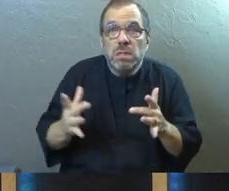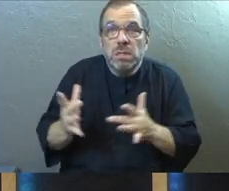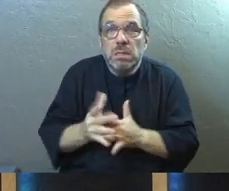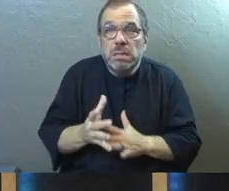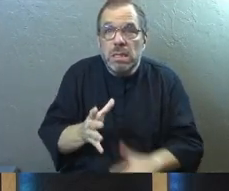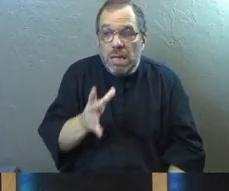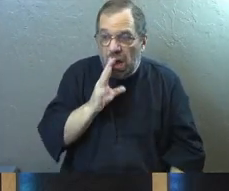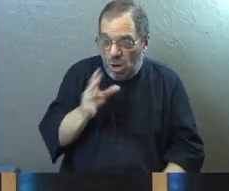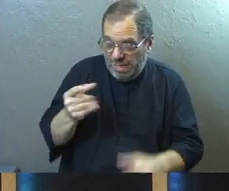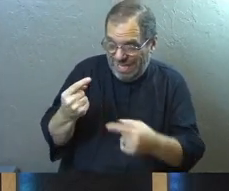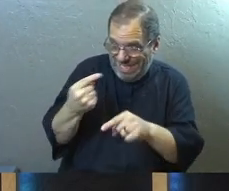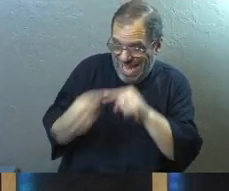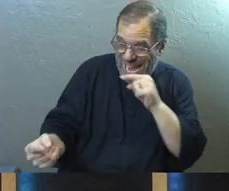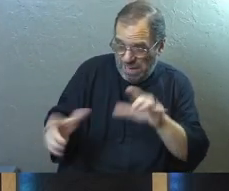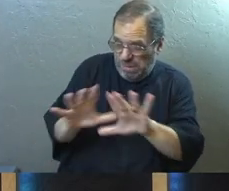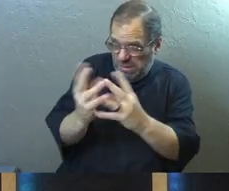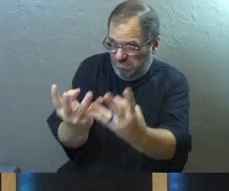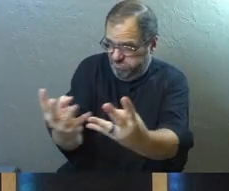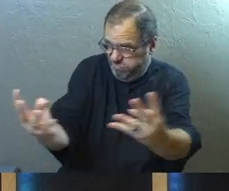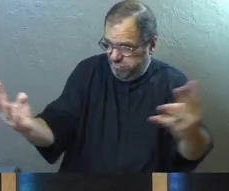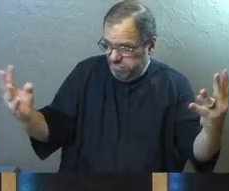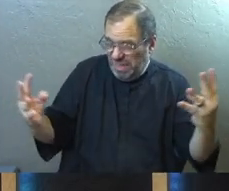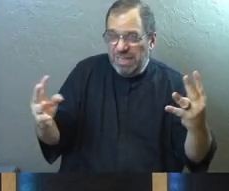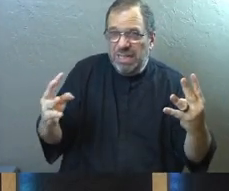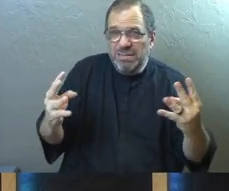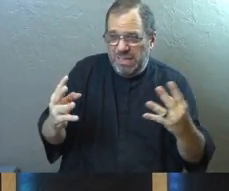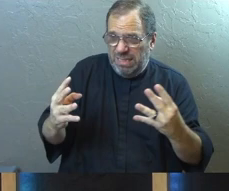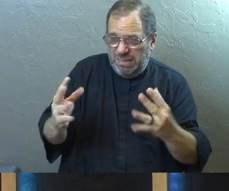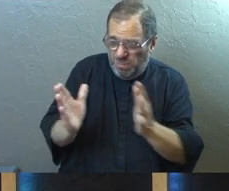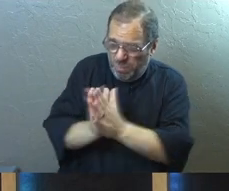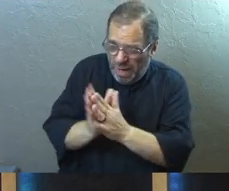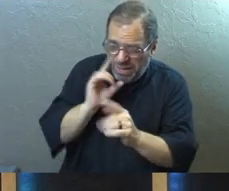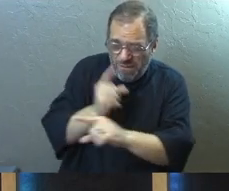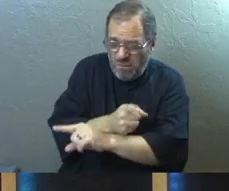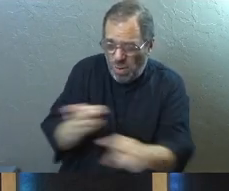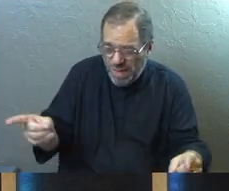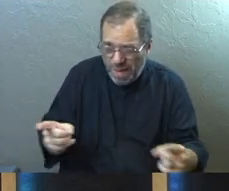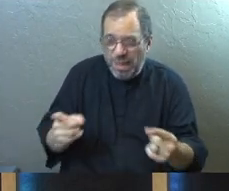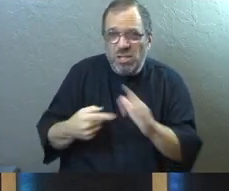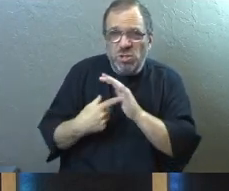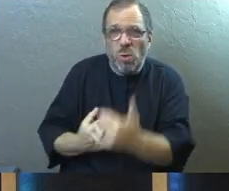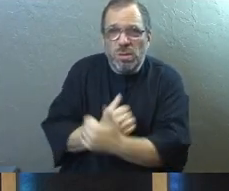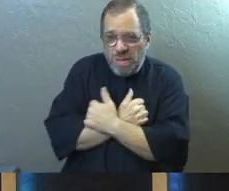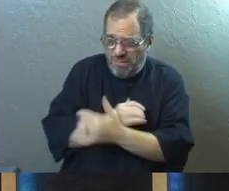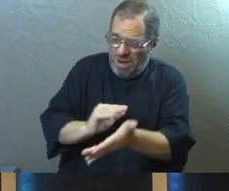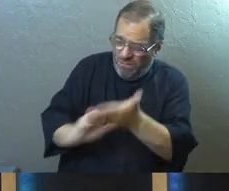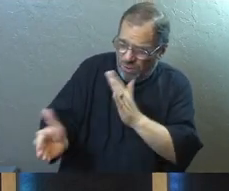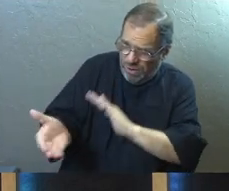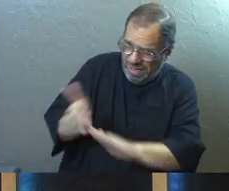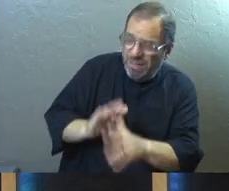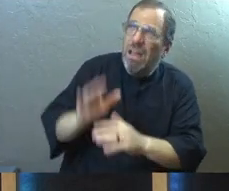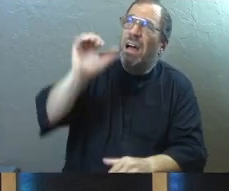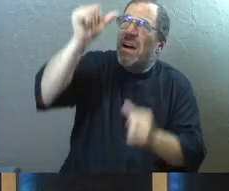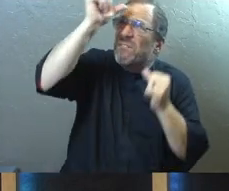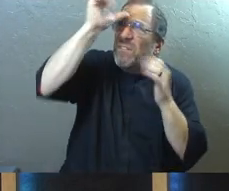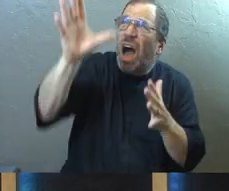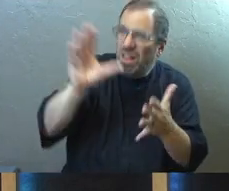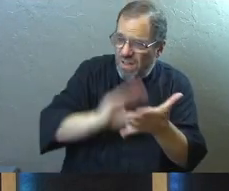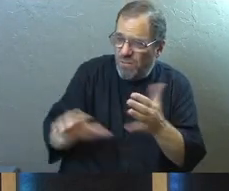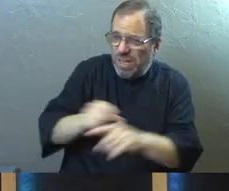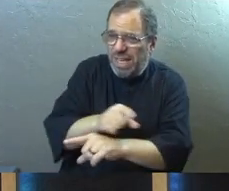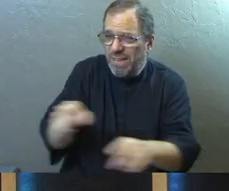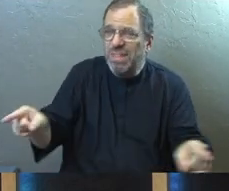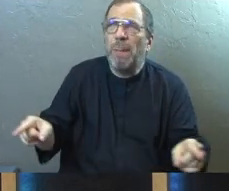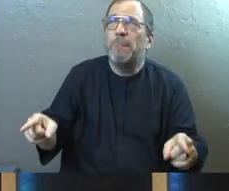speaks over his enemies there is he speaks love and he prays over them and he forgives them and asks God the Father to